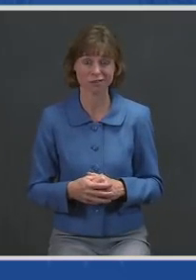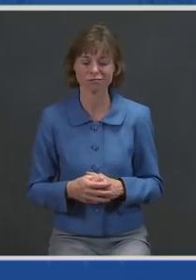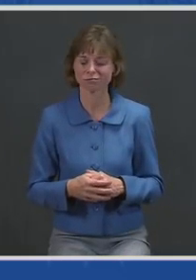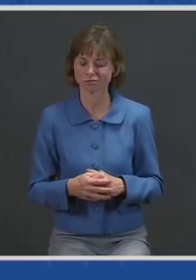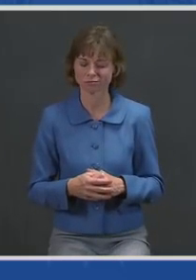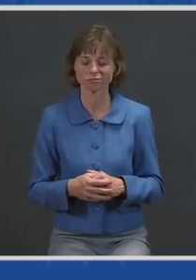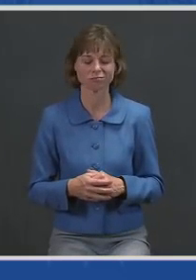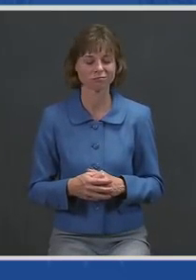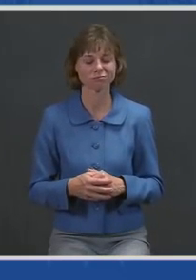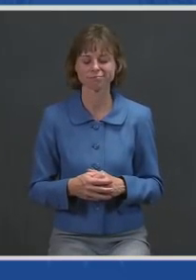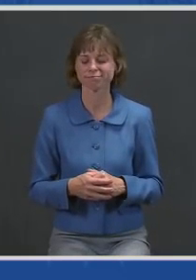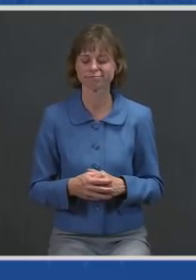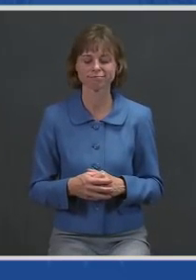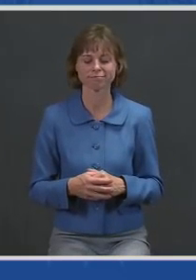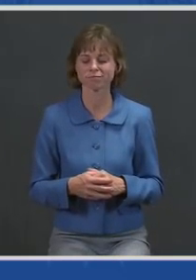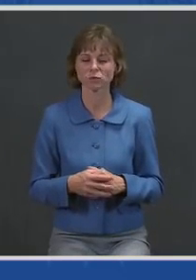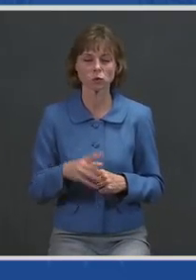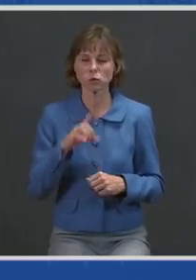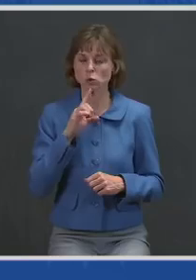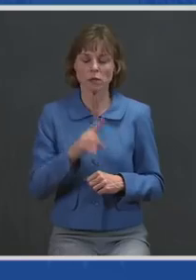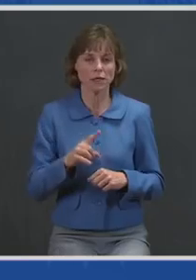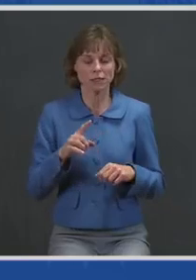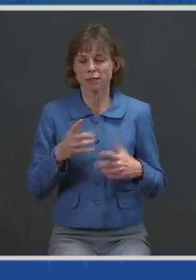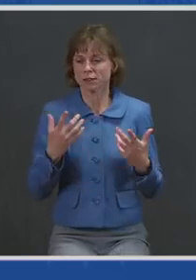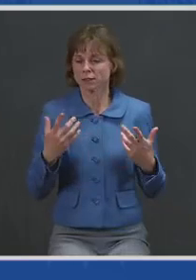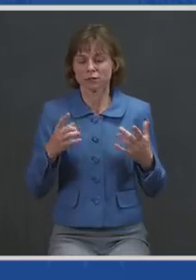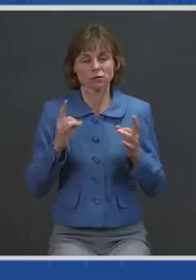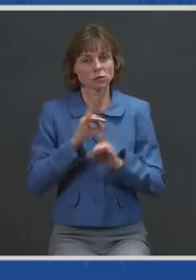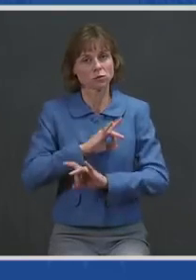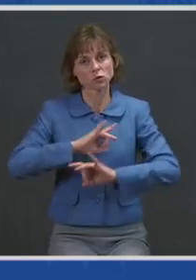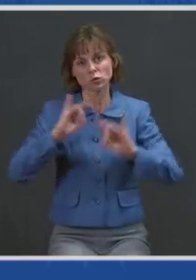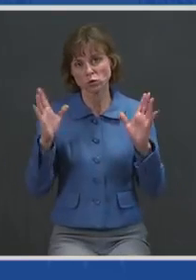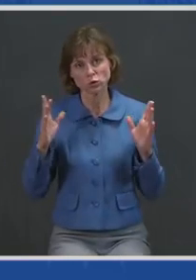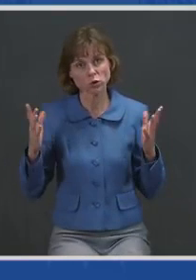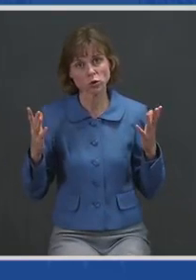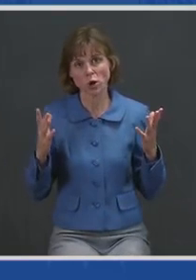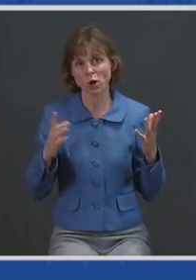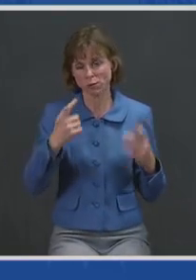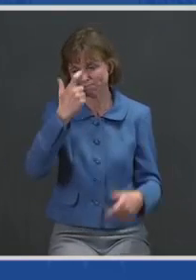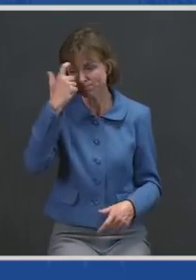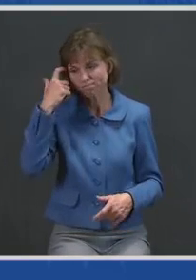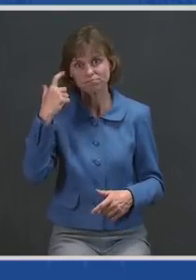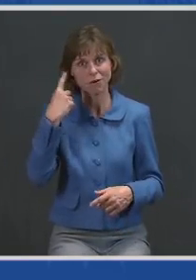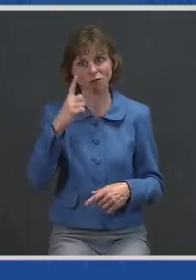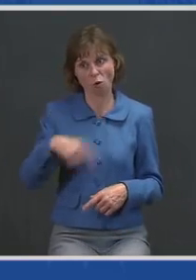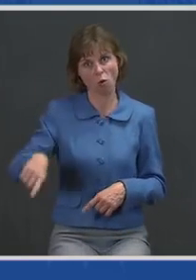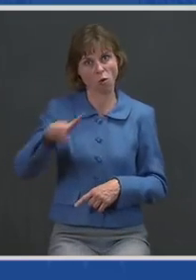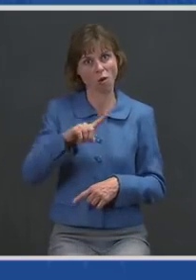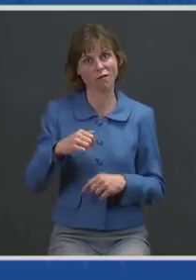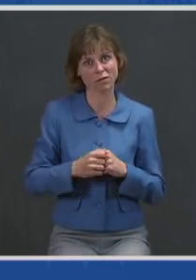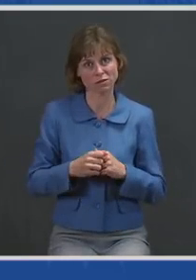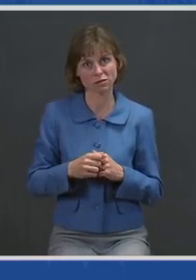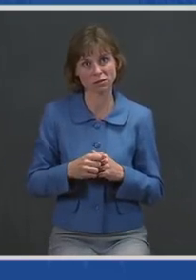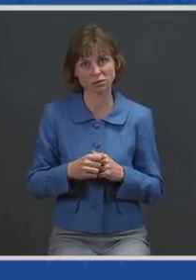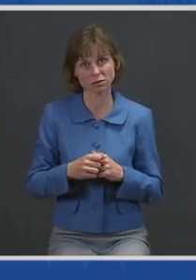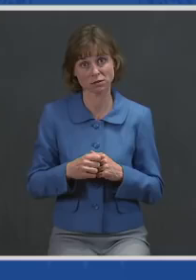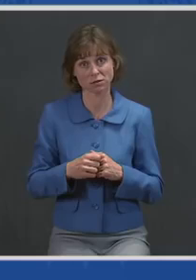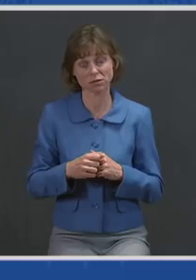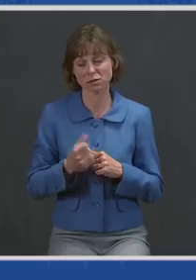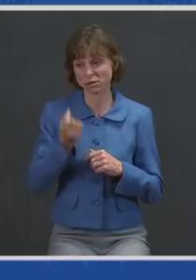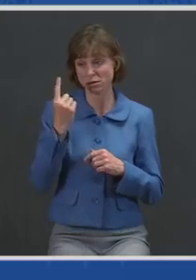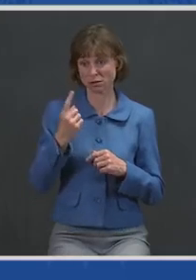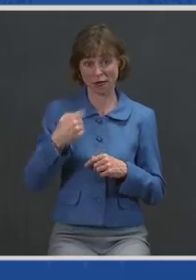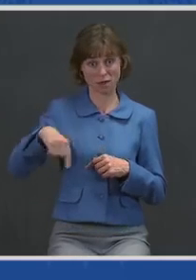exacted a terrible cost on the psyche of so many of us. For we are fundamentally a people